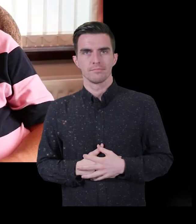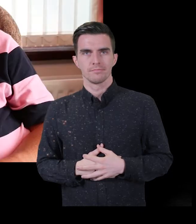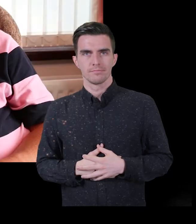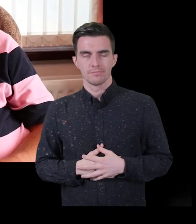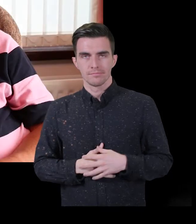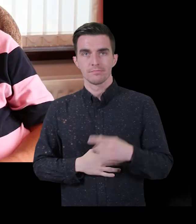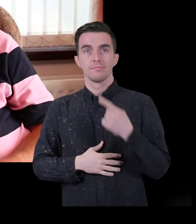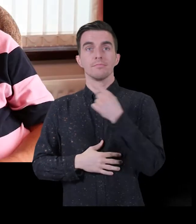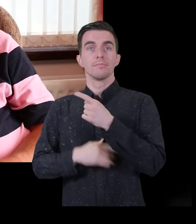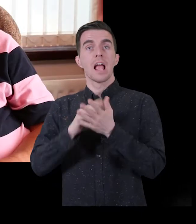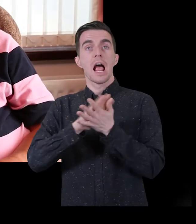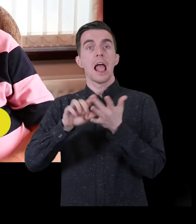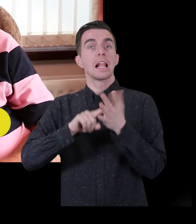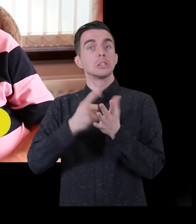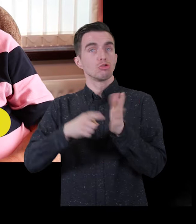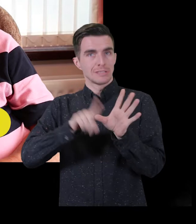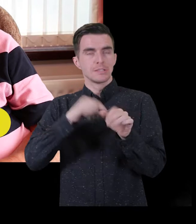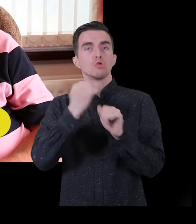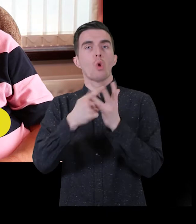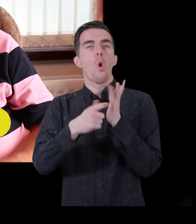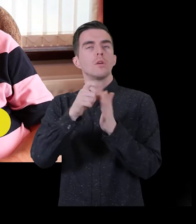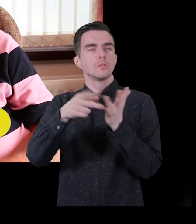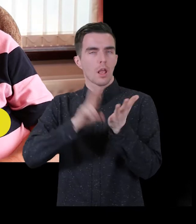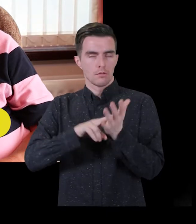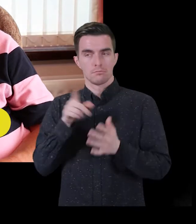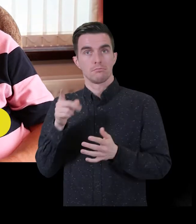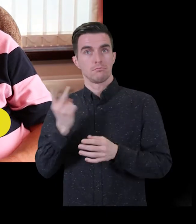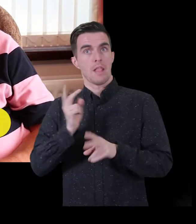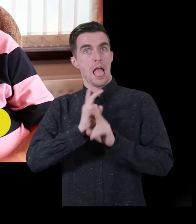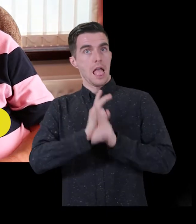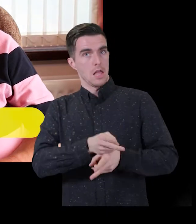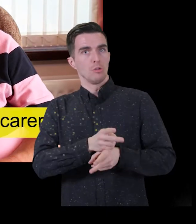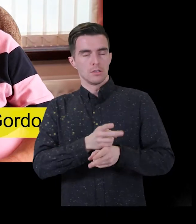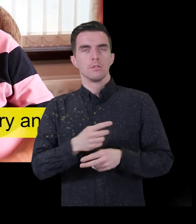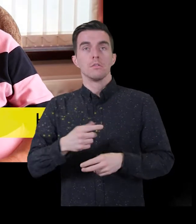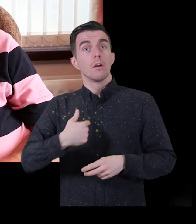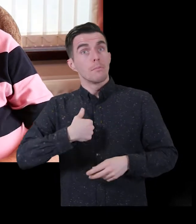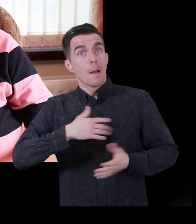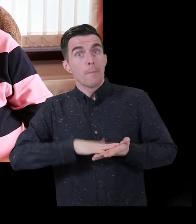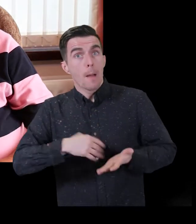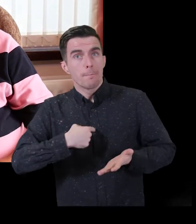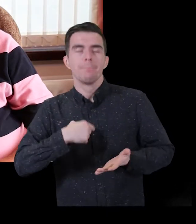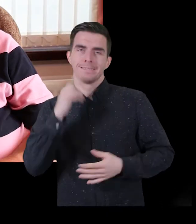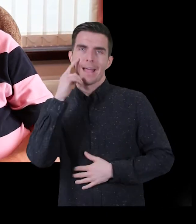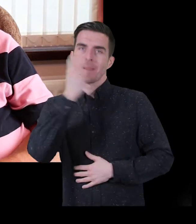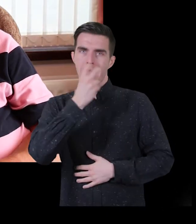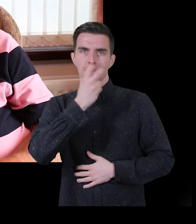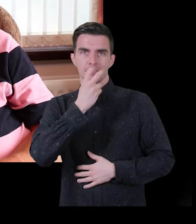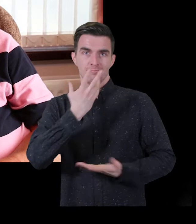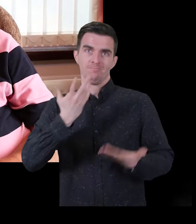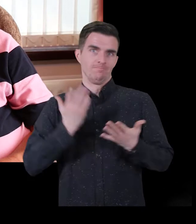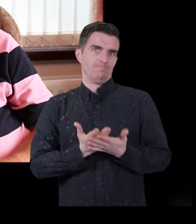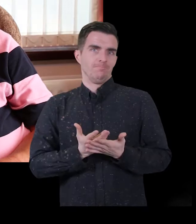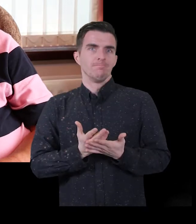My mum is deaf blind now. Originally, she was hearing impaired with normal sight. But